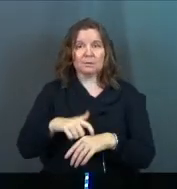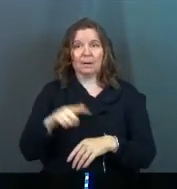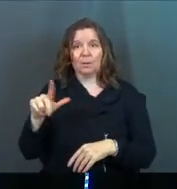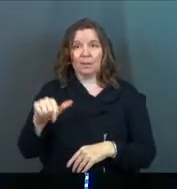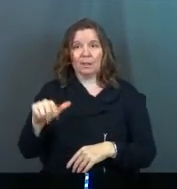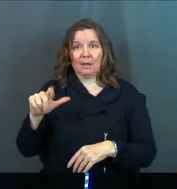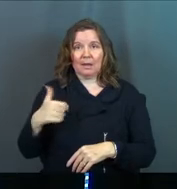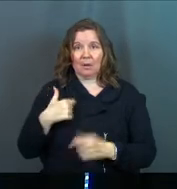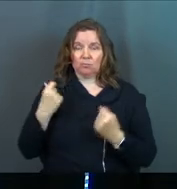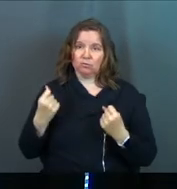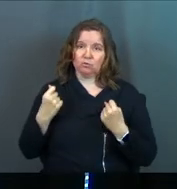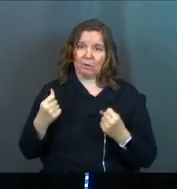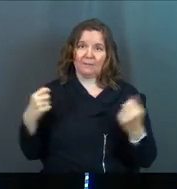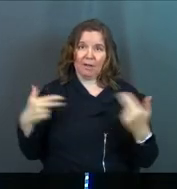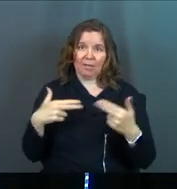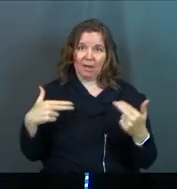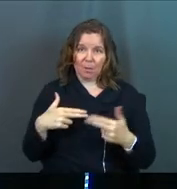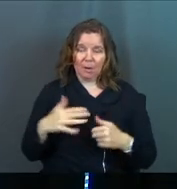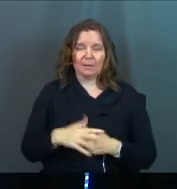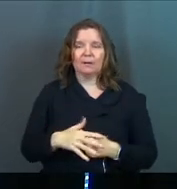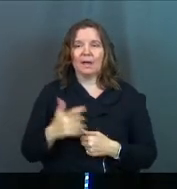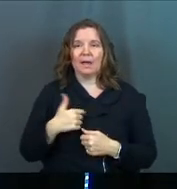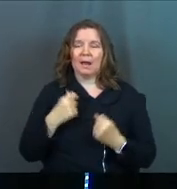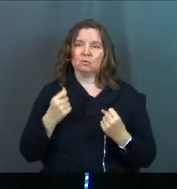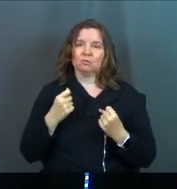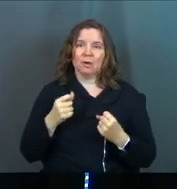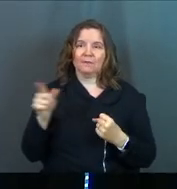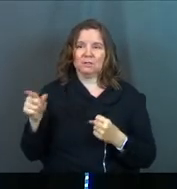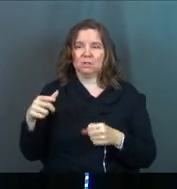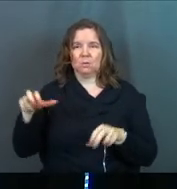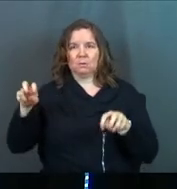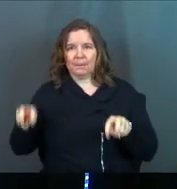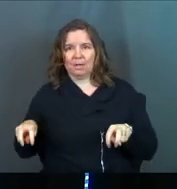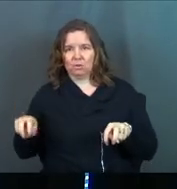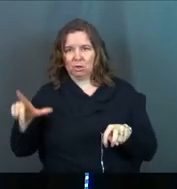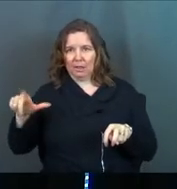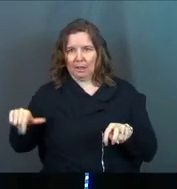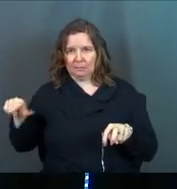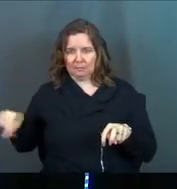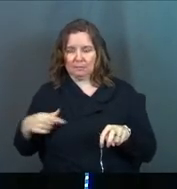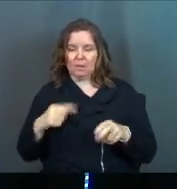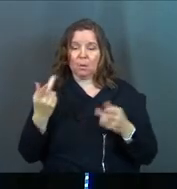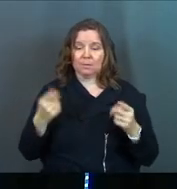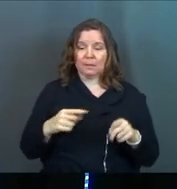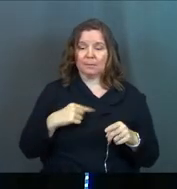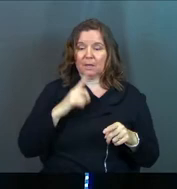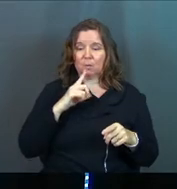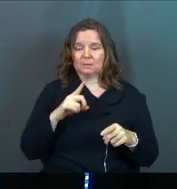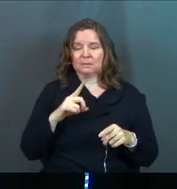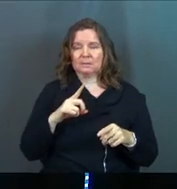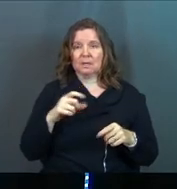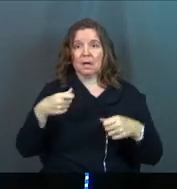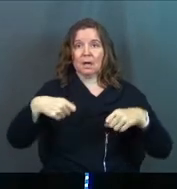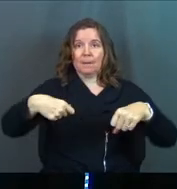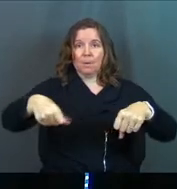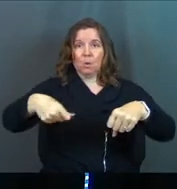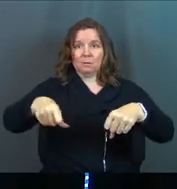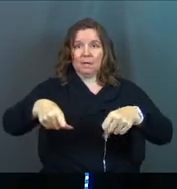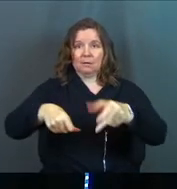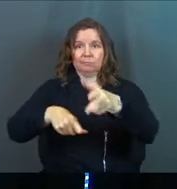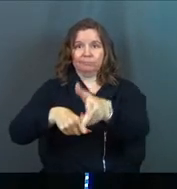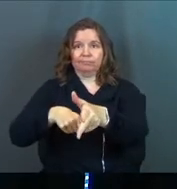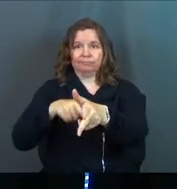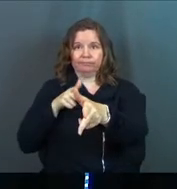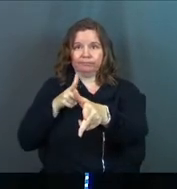where Linda and I were driving on the highway and I was driving and she was the passenger. And while that was happening, was this motorcycle was